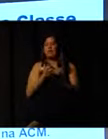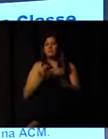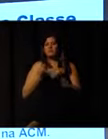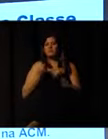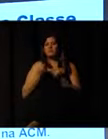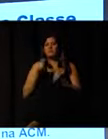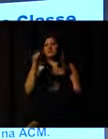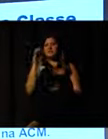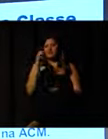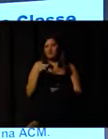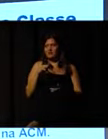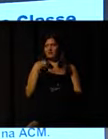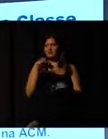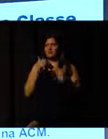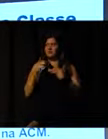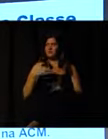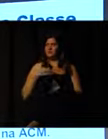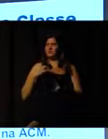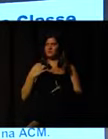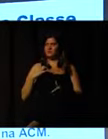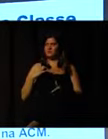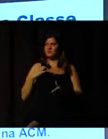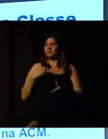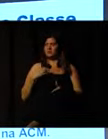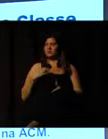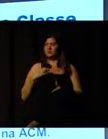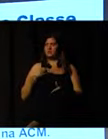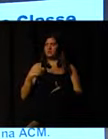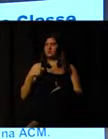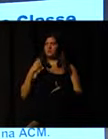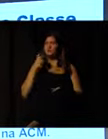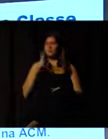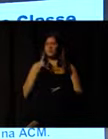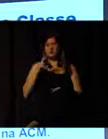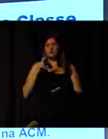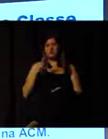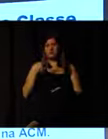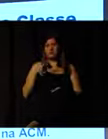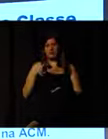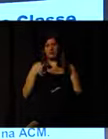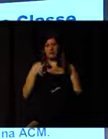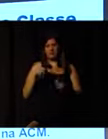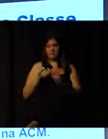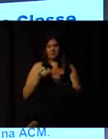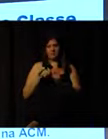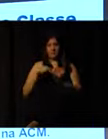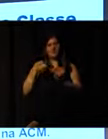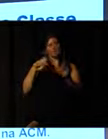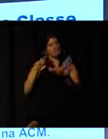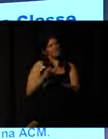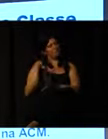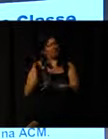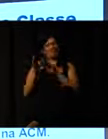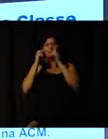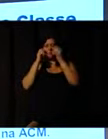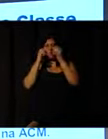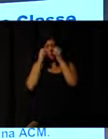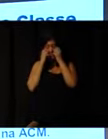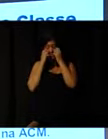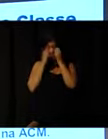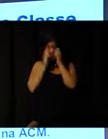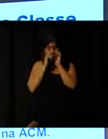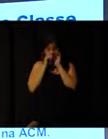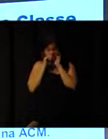The story of YMCA with volunteers, I take this as a recommendation.